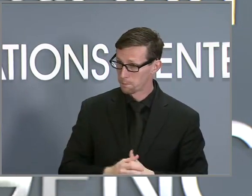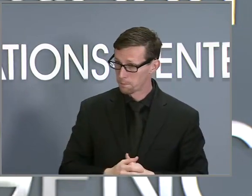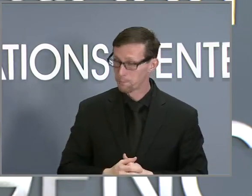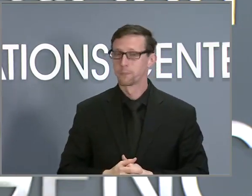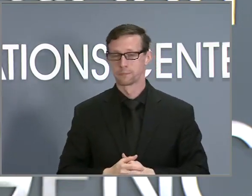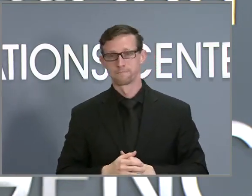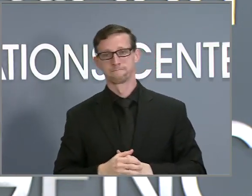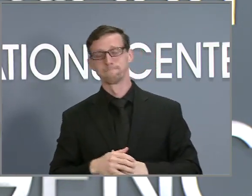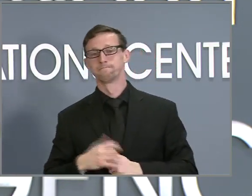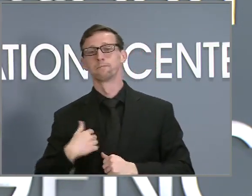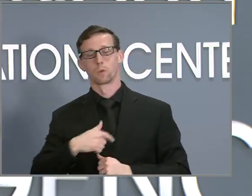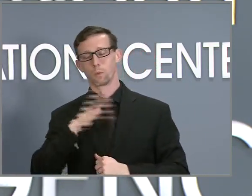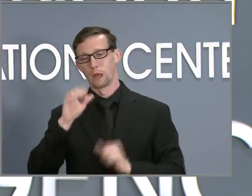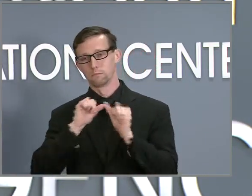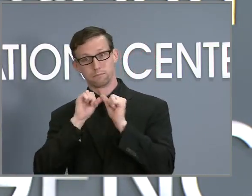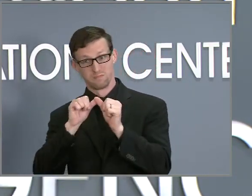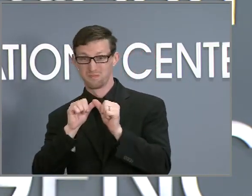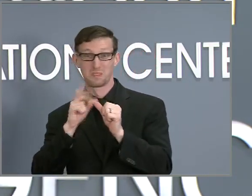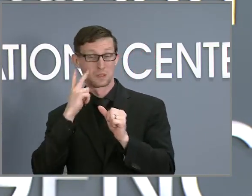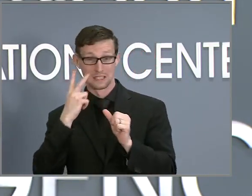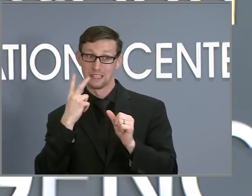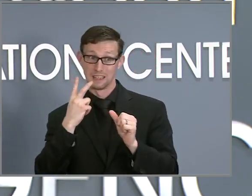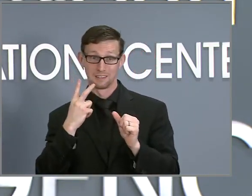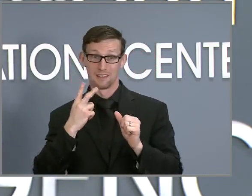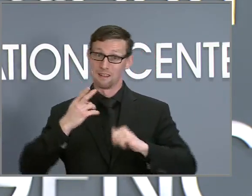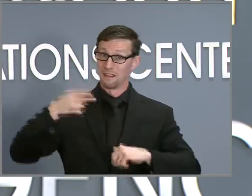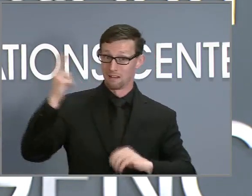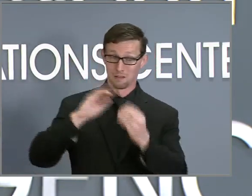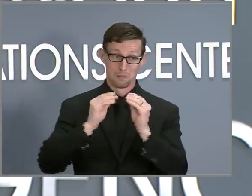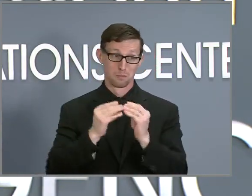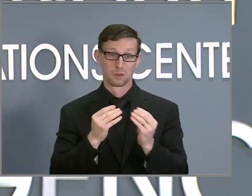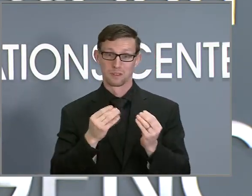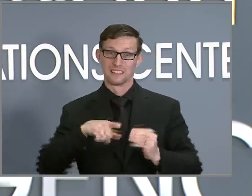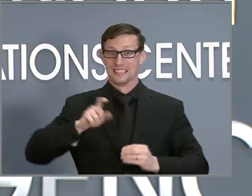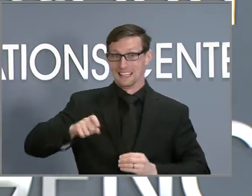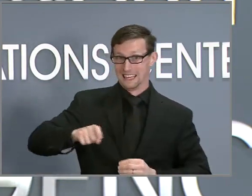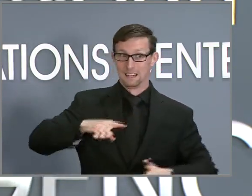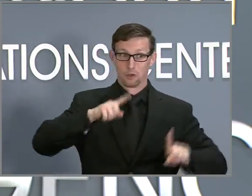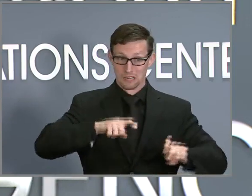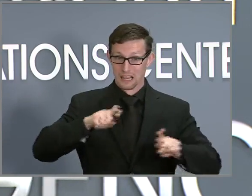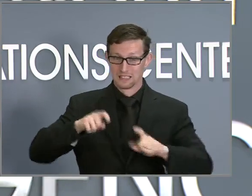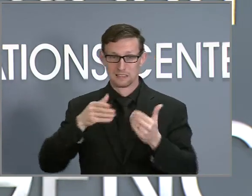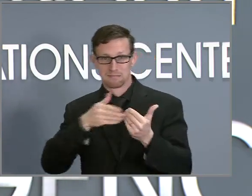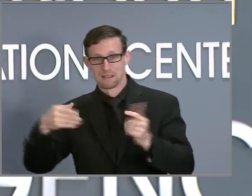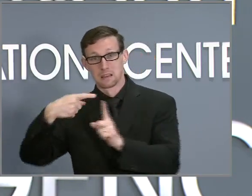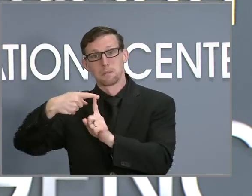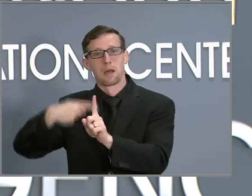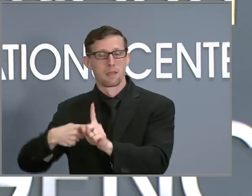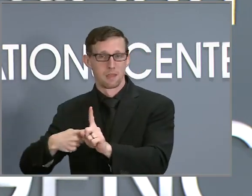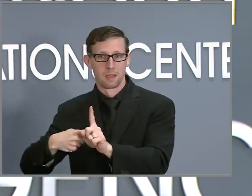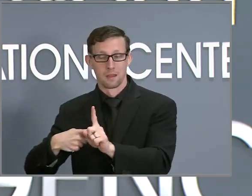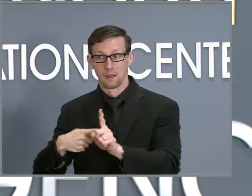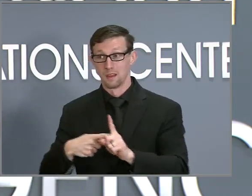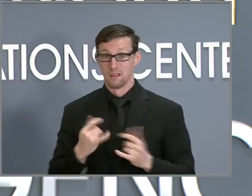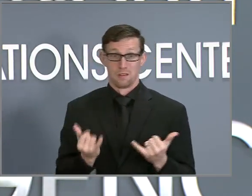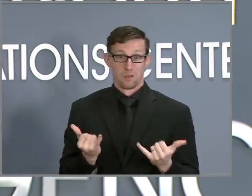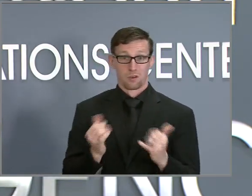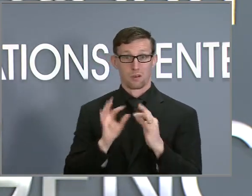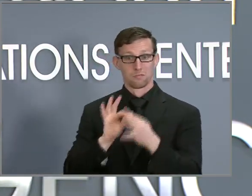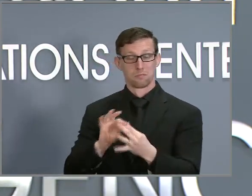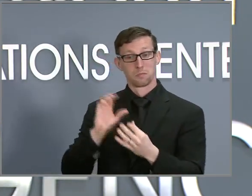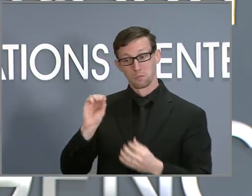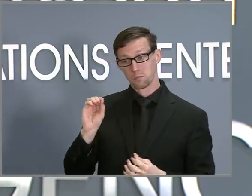continue to see very high levels of demand as we go through the next month, especially in the current Omicron